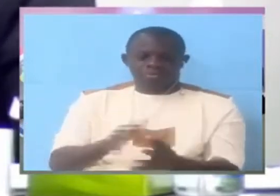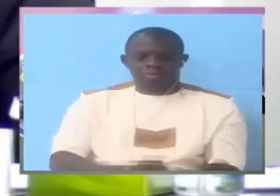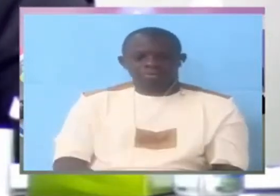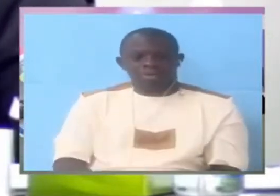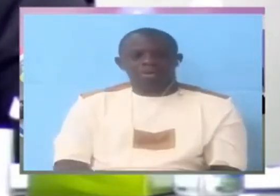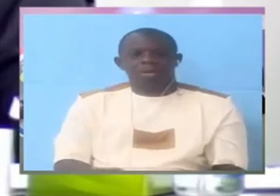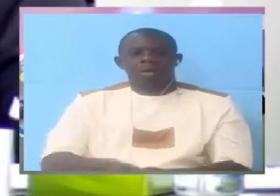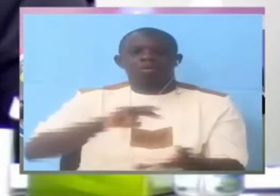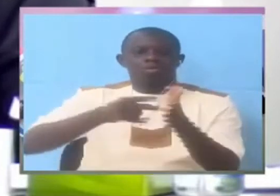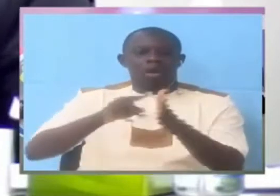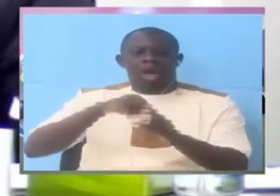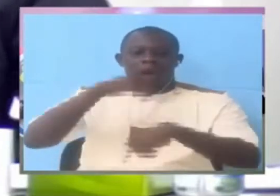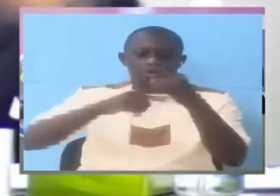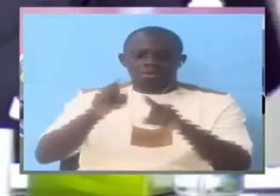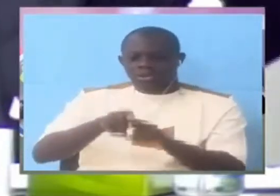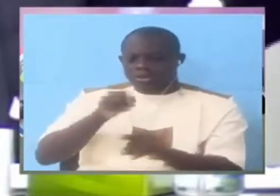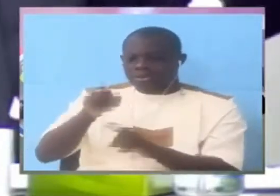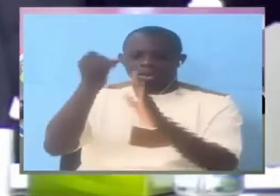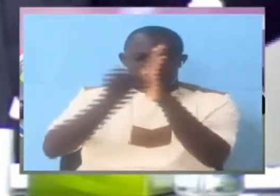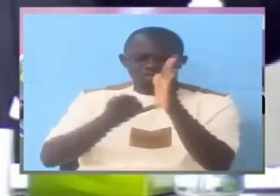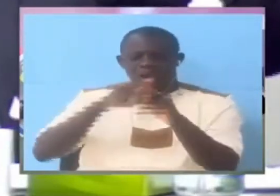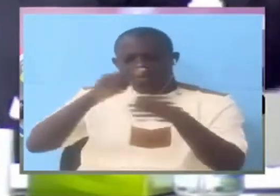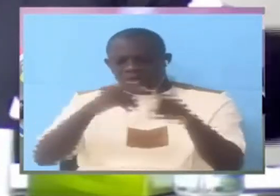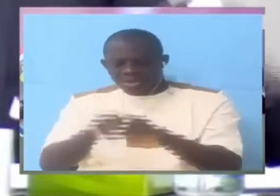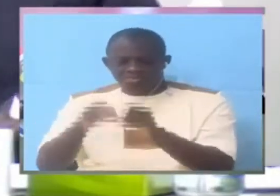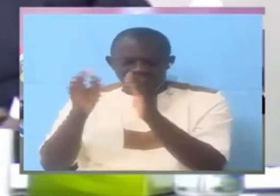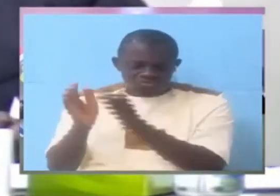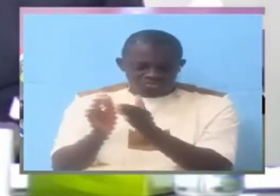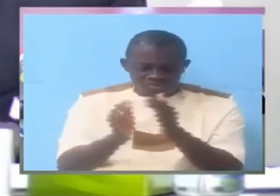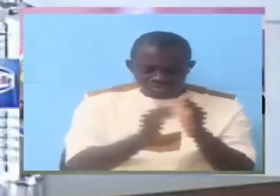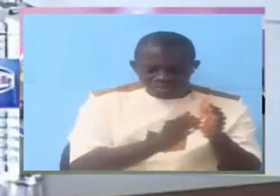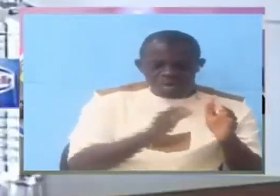It should not be an issue of organizational structure.